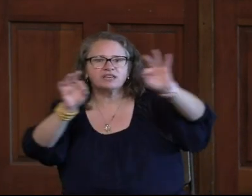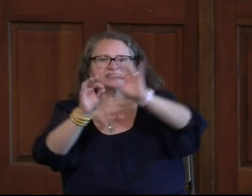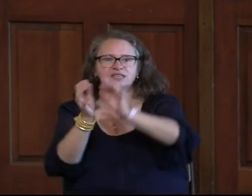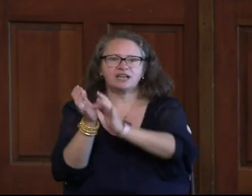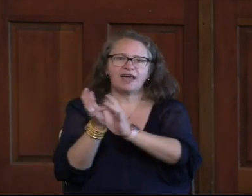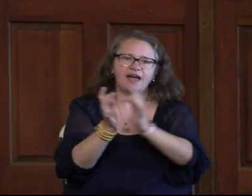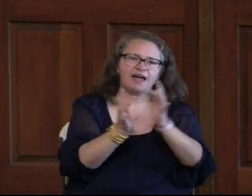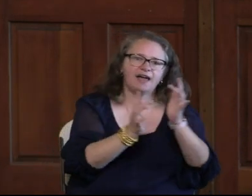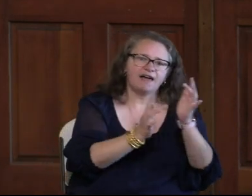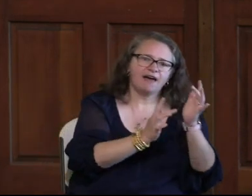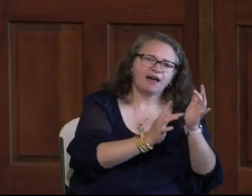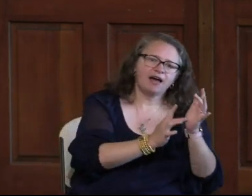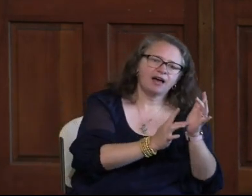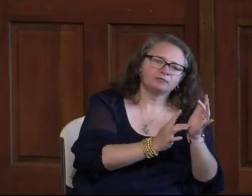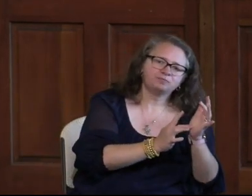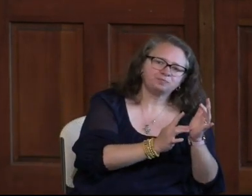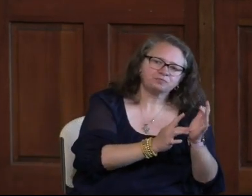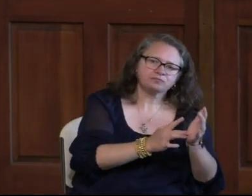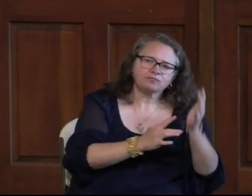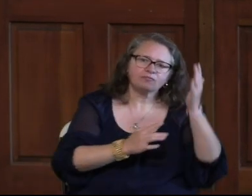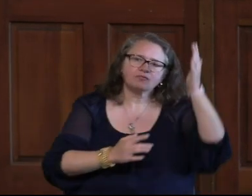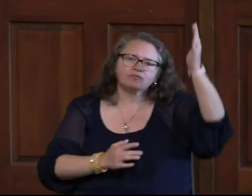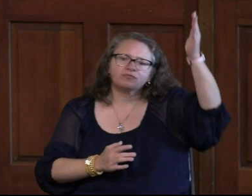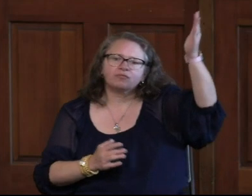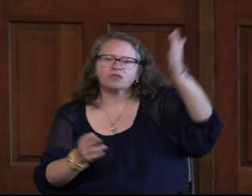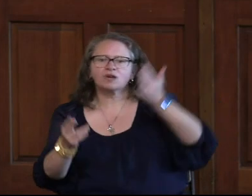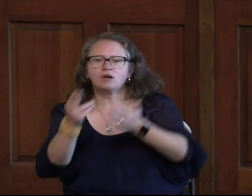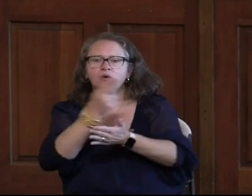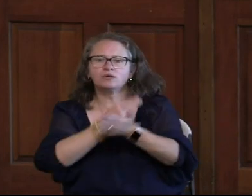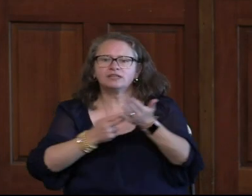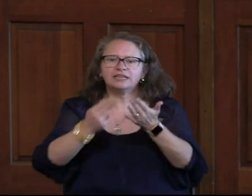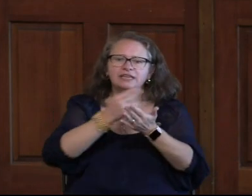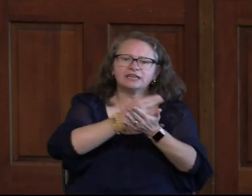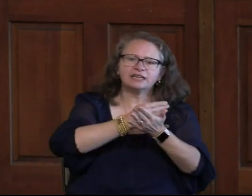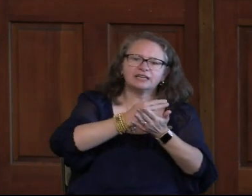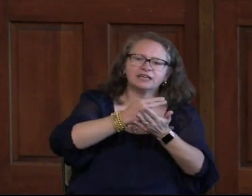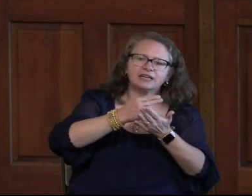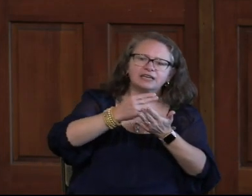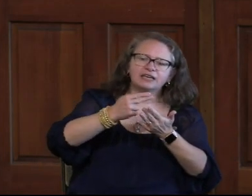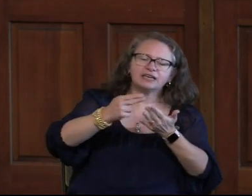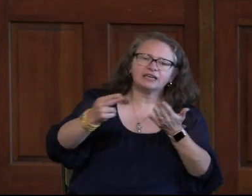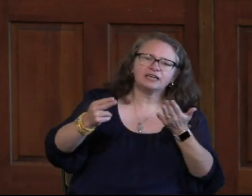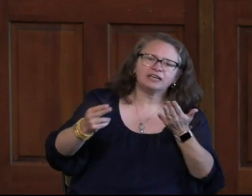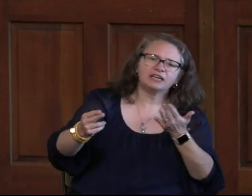Worthy is the Lamb. Worthy are holy.